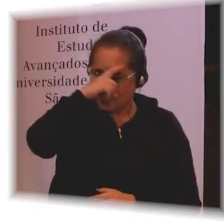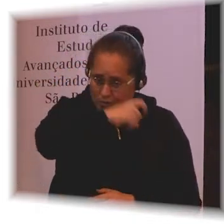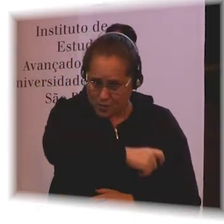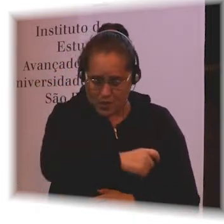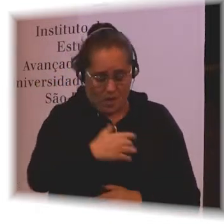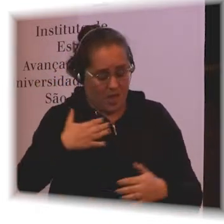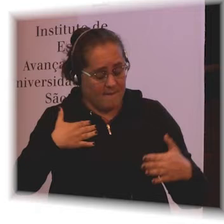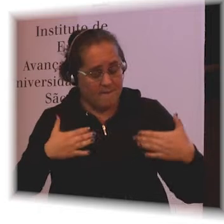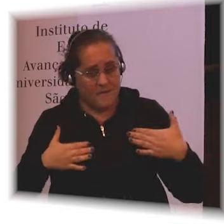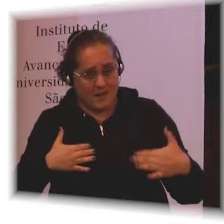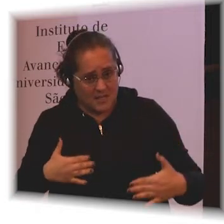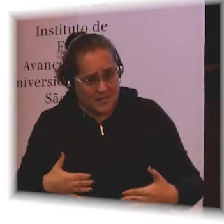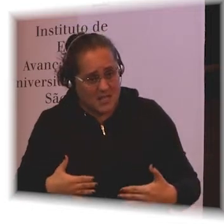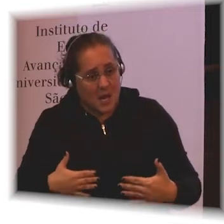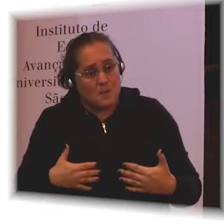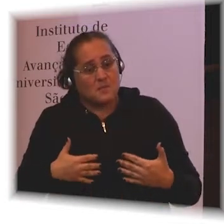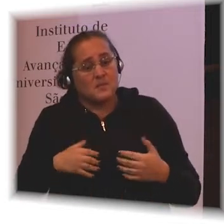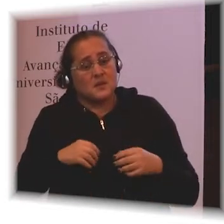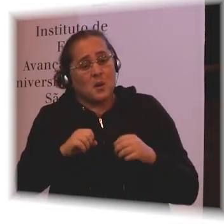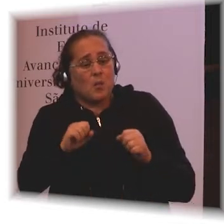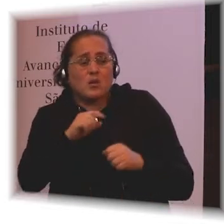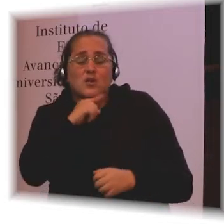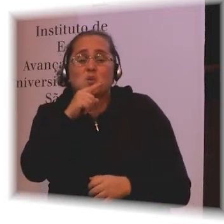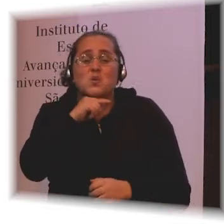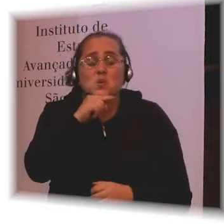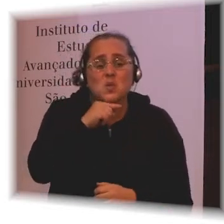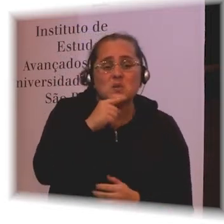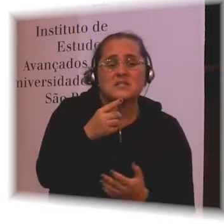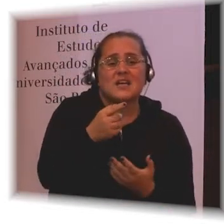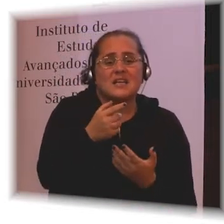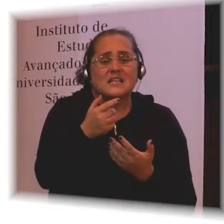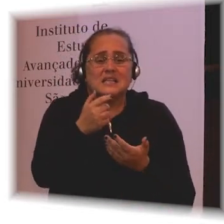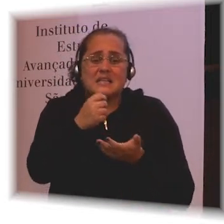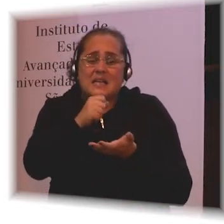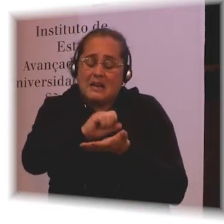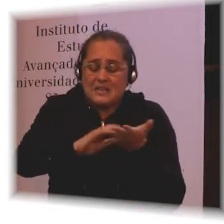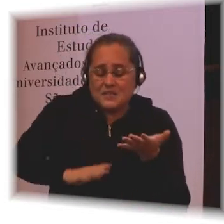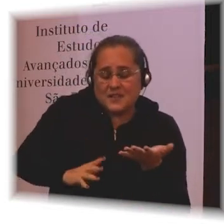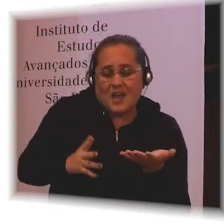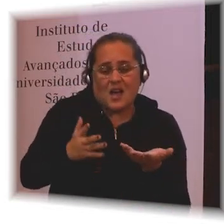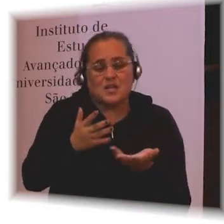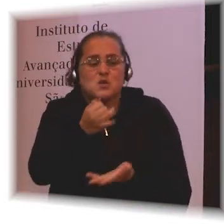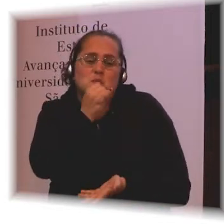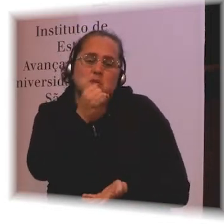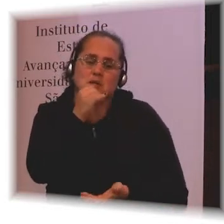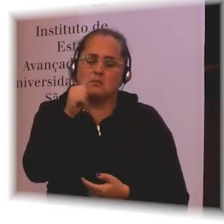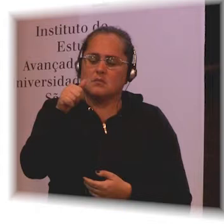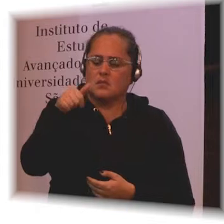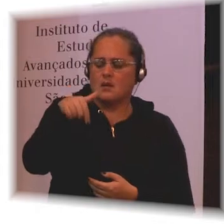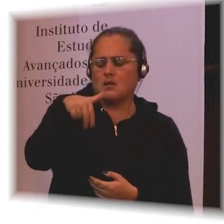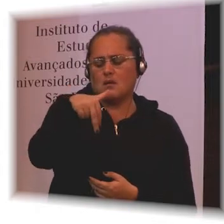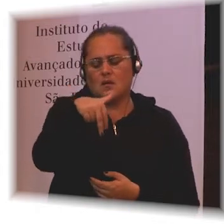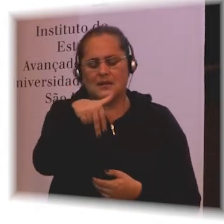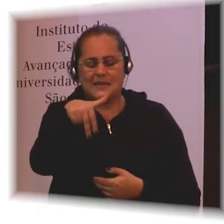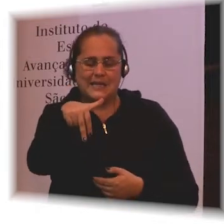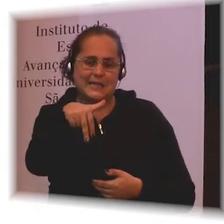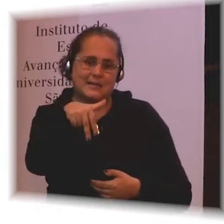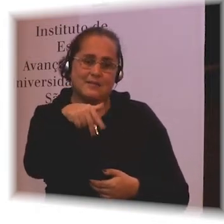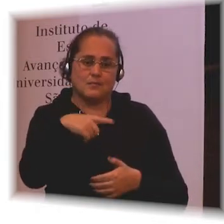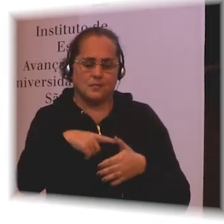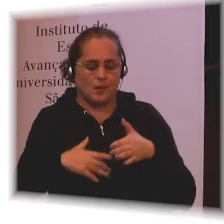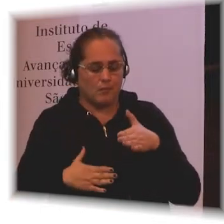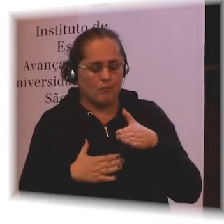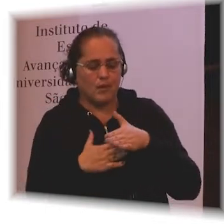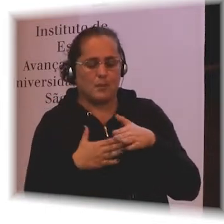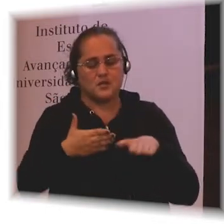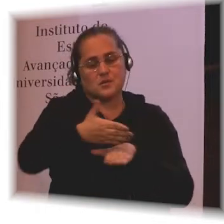then not be able to perform activities like walking. And that stops participation, so having a job or being